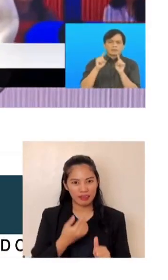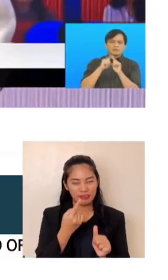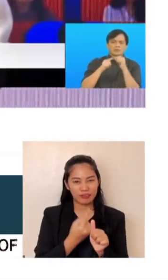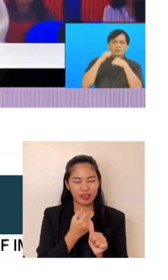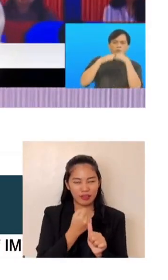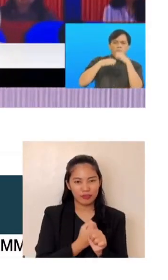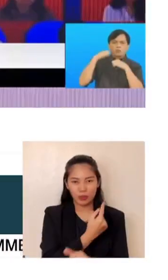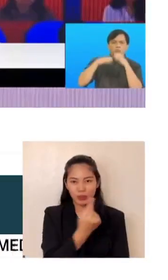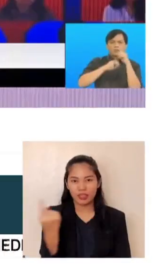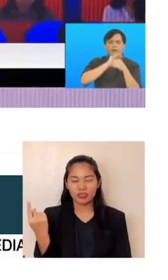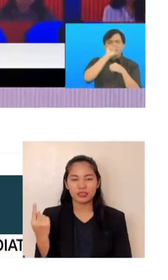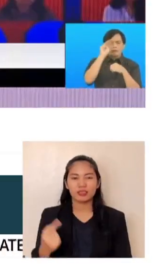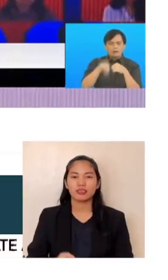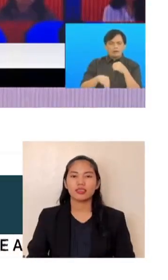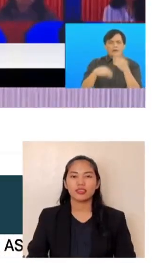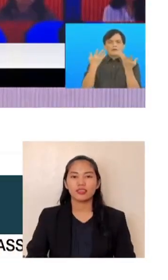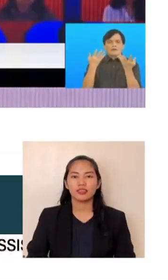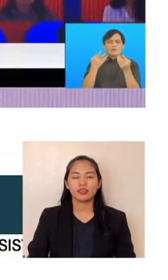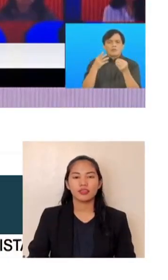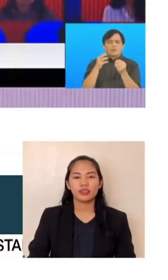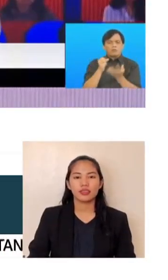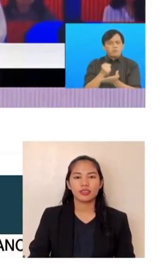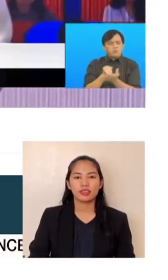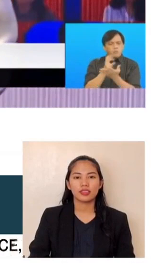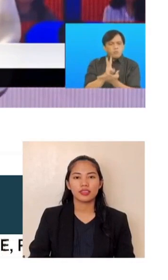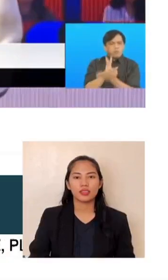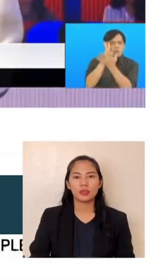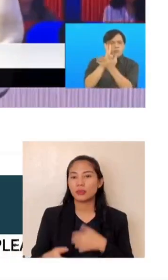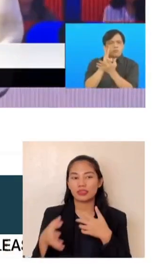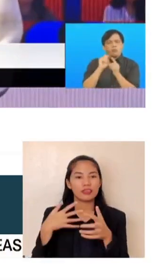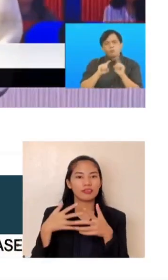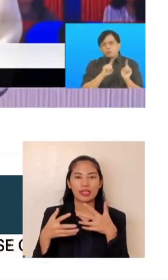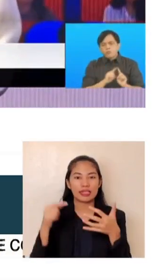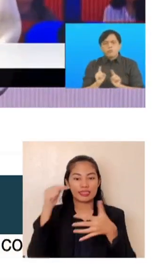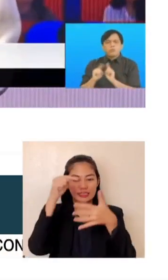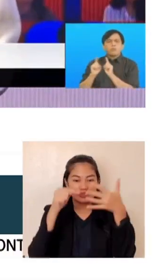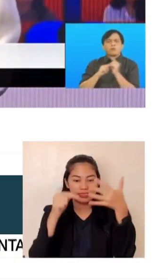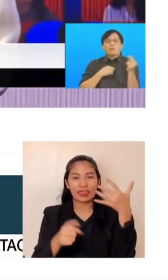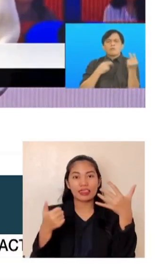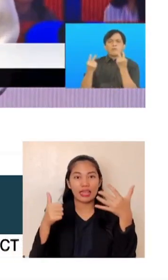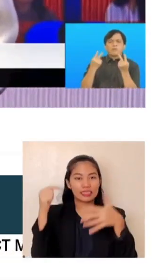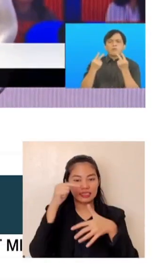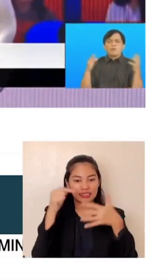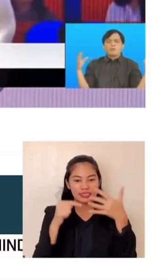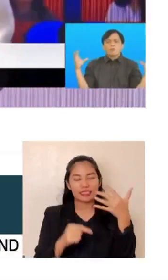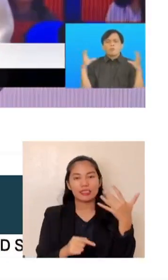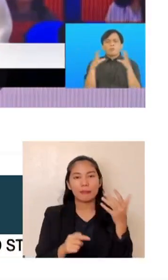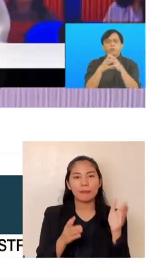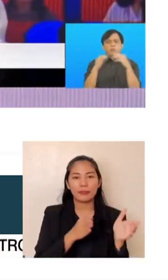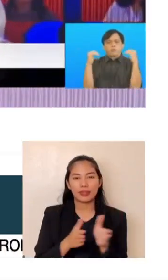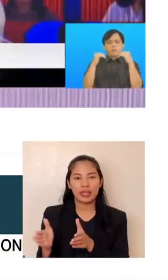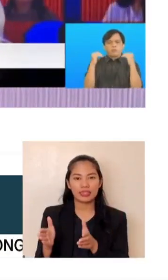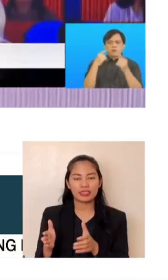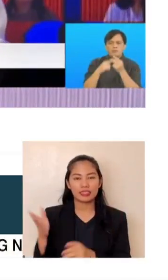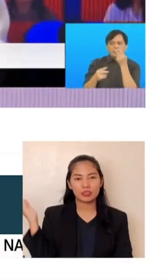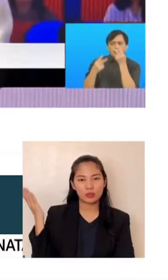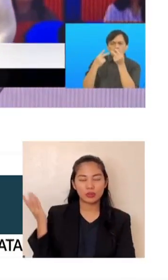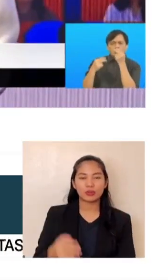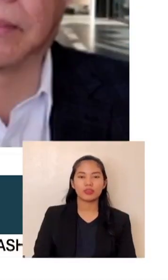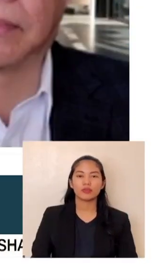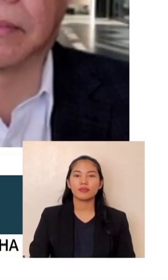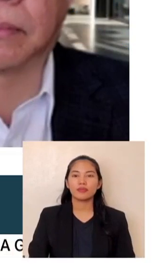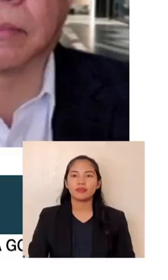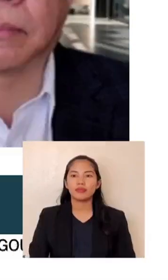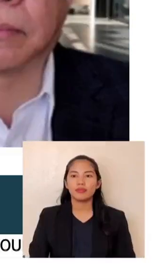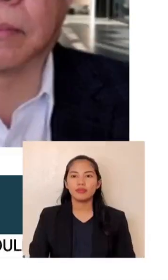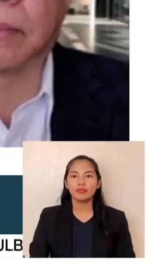despite what he calls the 10-point agenda or program that he was referring to. Some